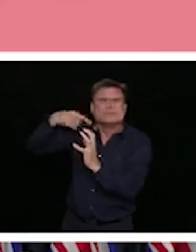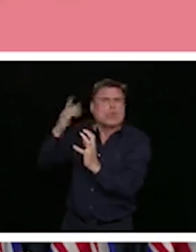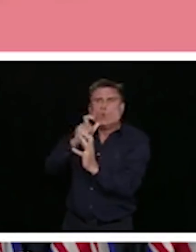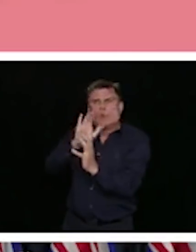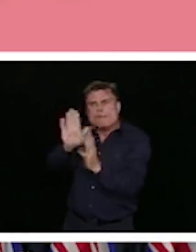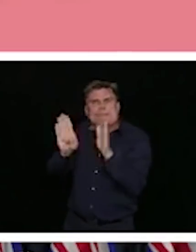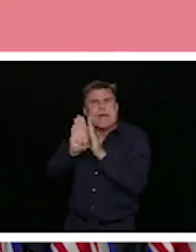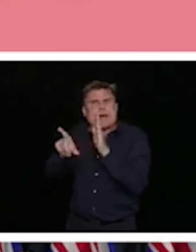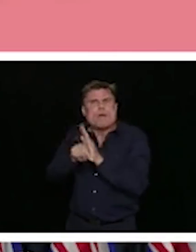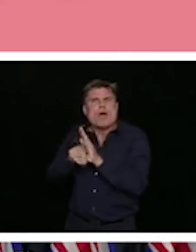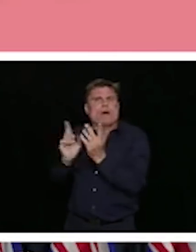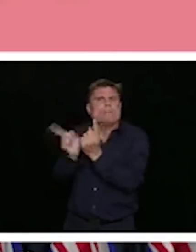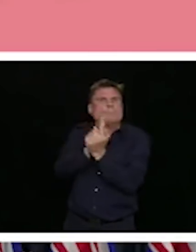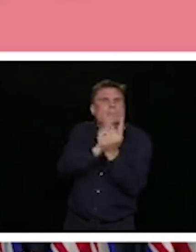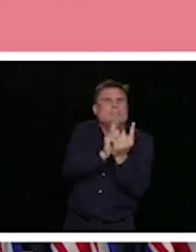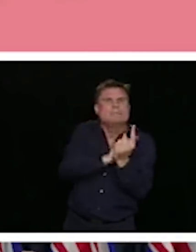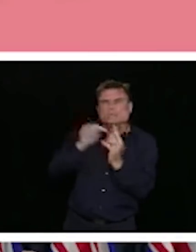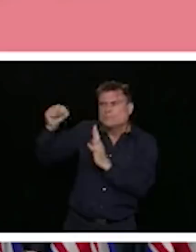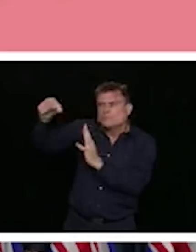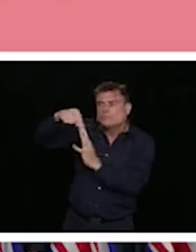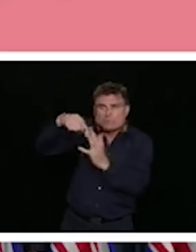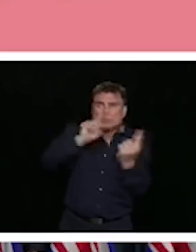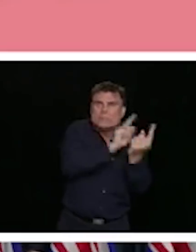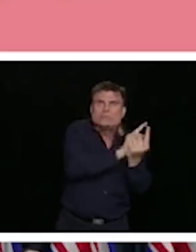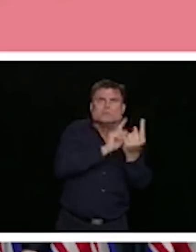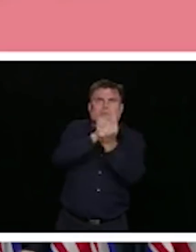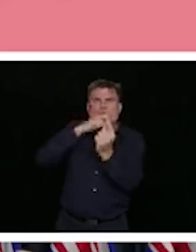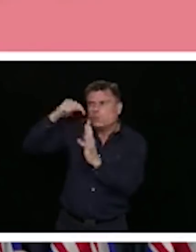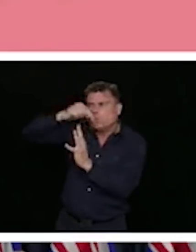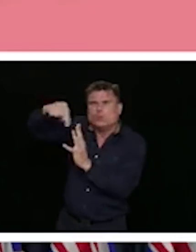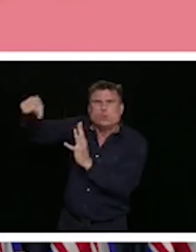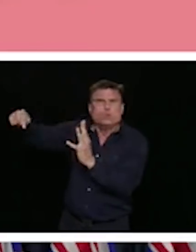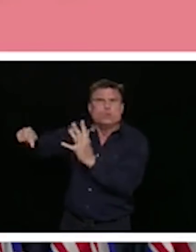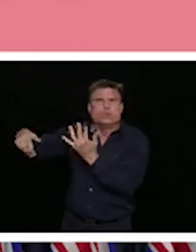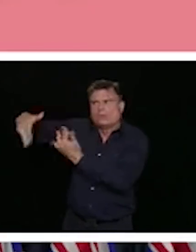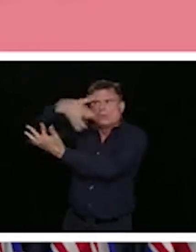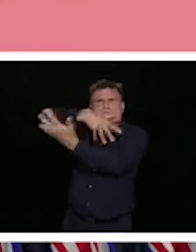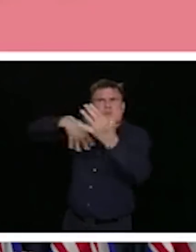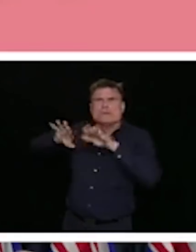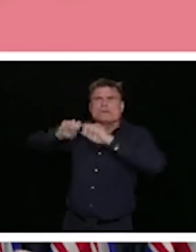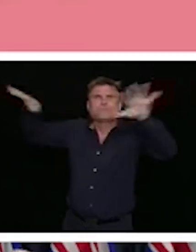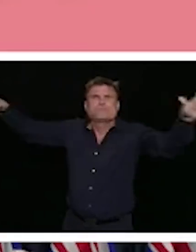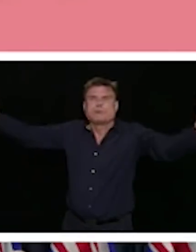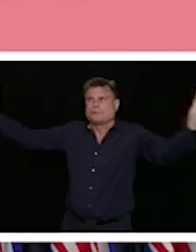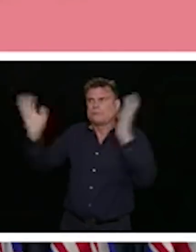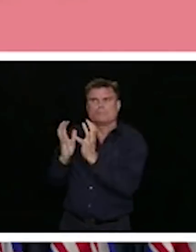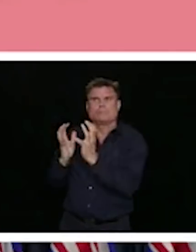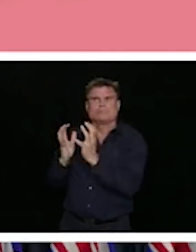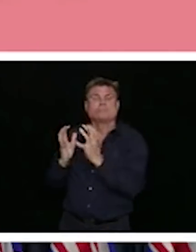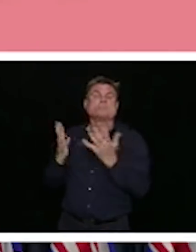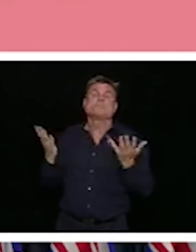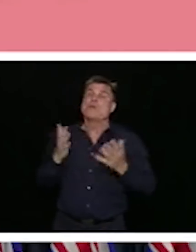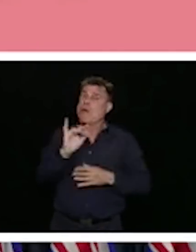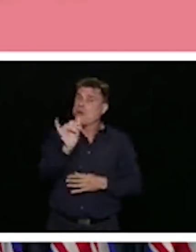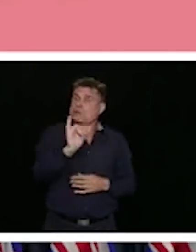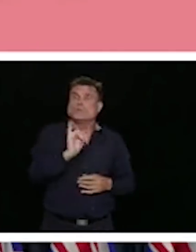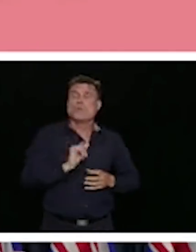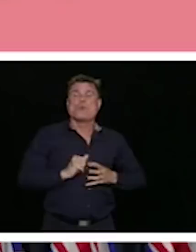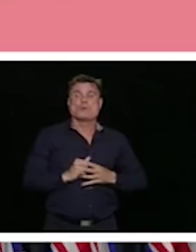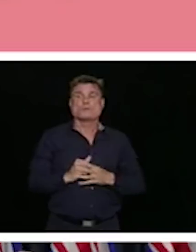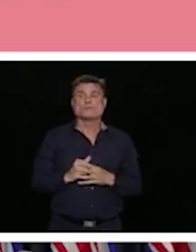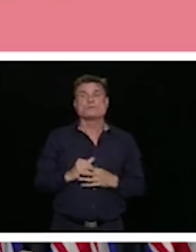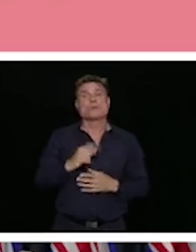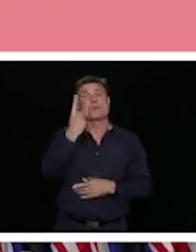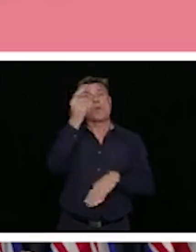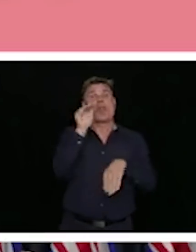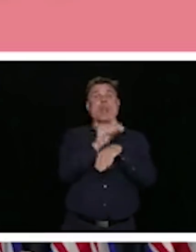spending that time together with people. And then mixing so it may be a small group one night and then a different small group the next night.